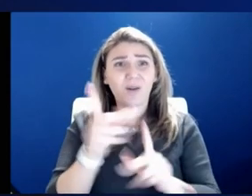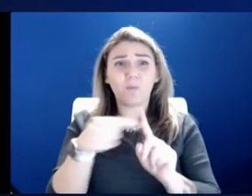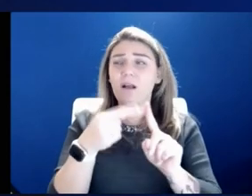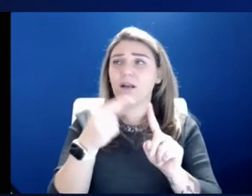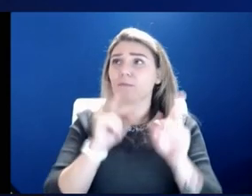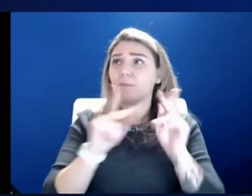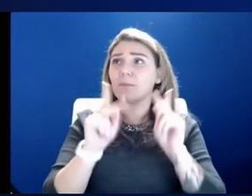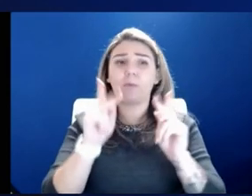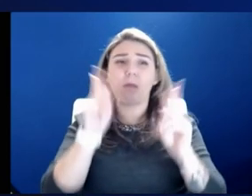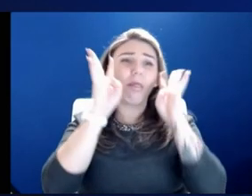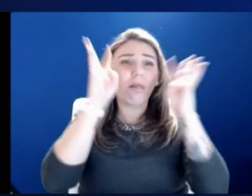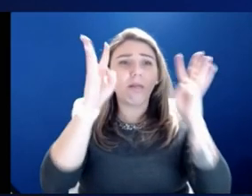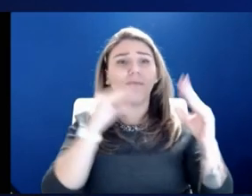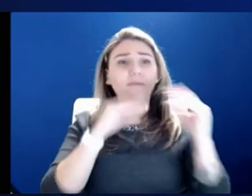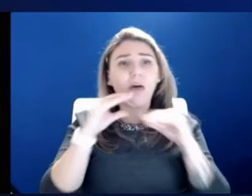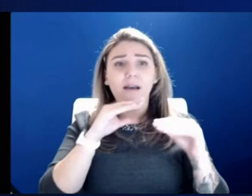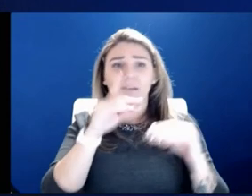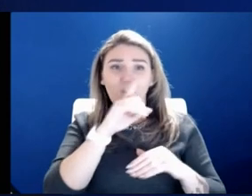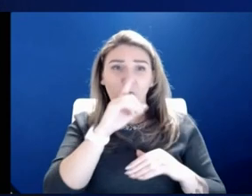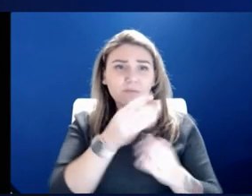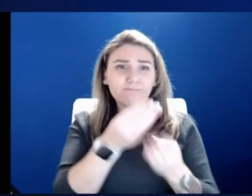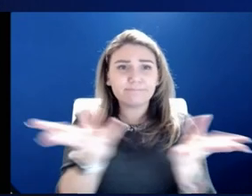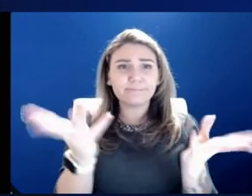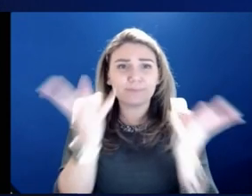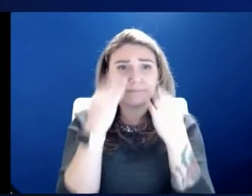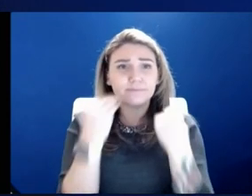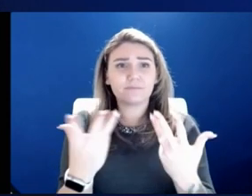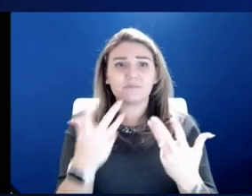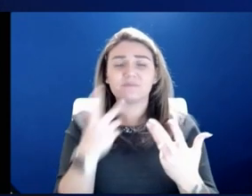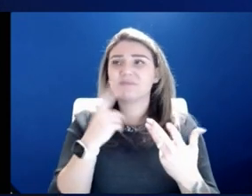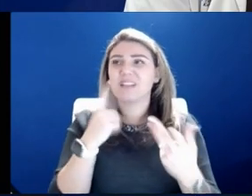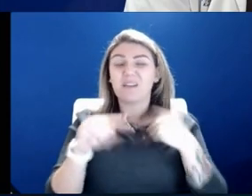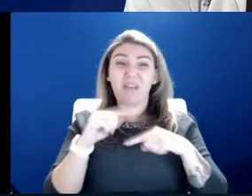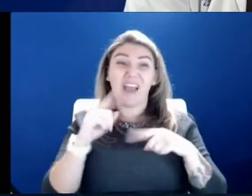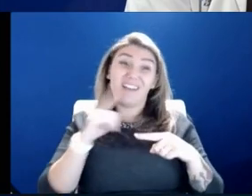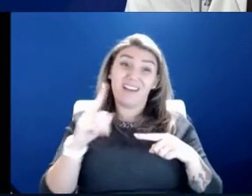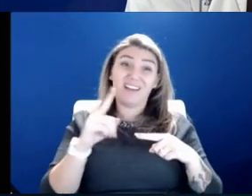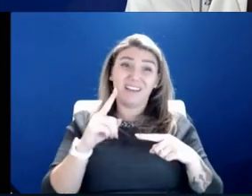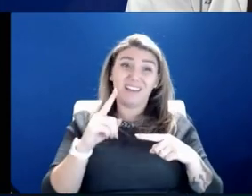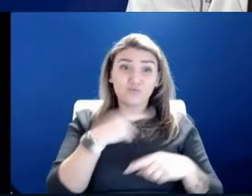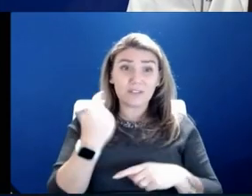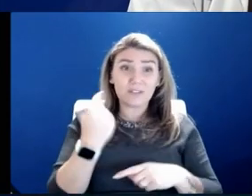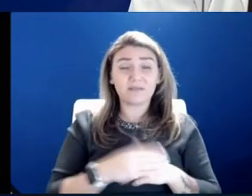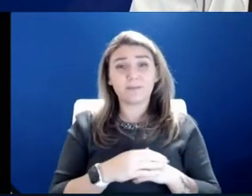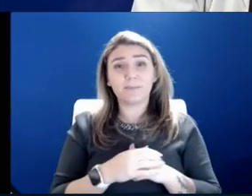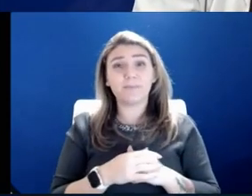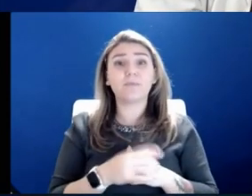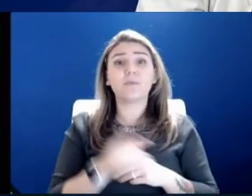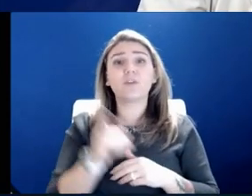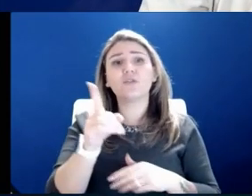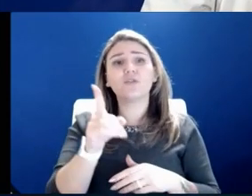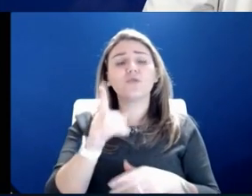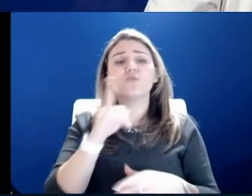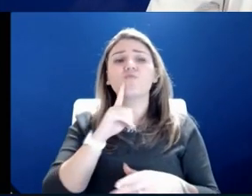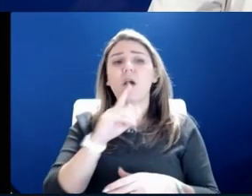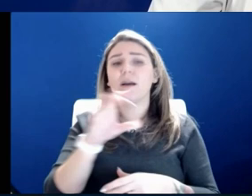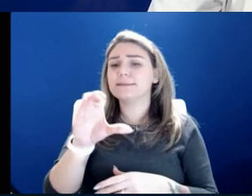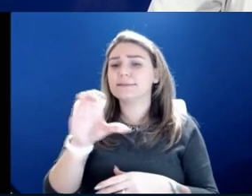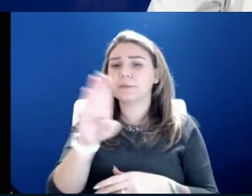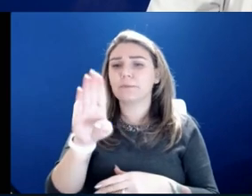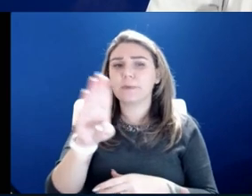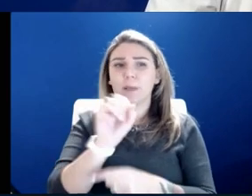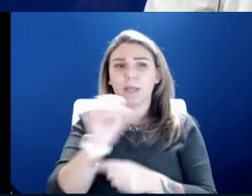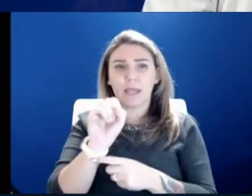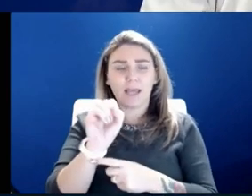us all the, the sad part, it really does put us all back in jeopardy a lot. Um, so you appeared on CBS Sunday morning show to face the nation.